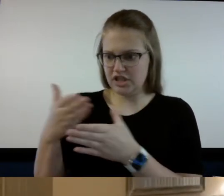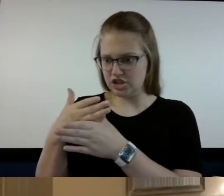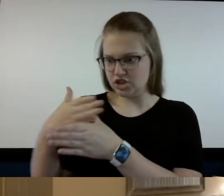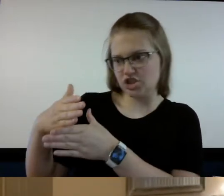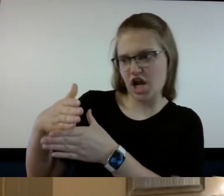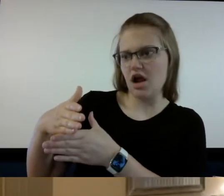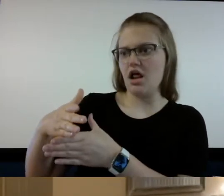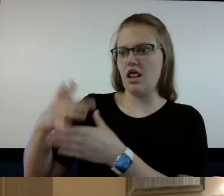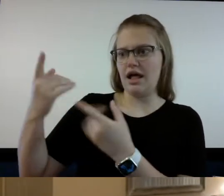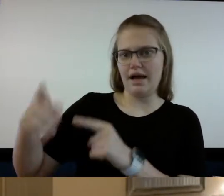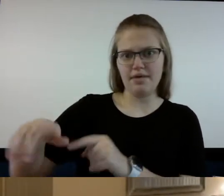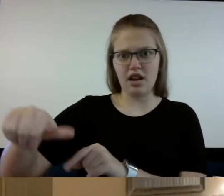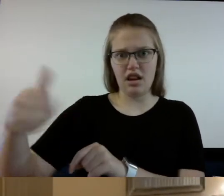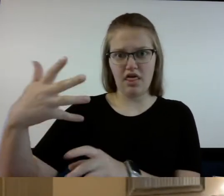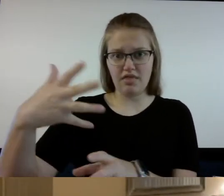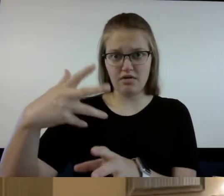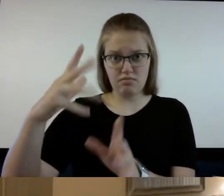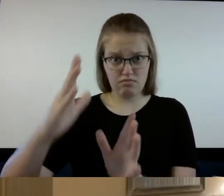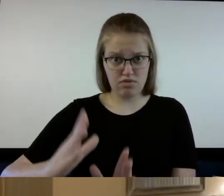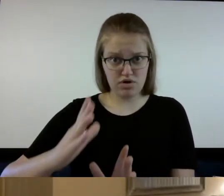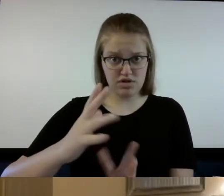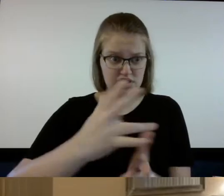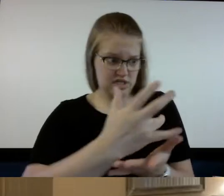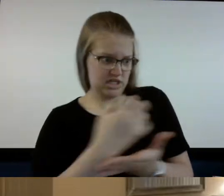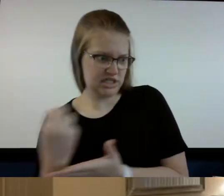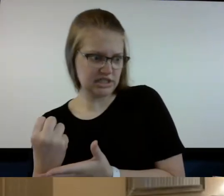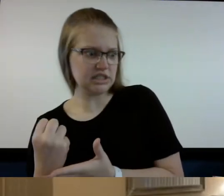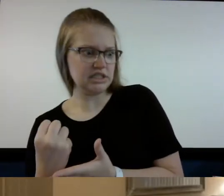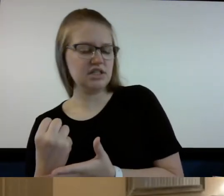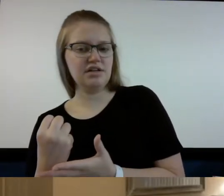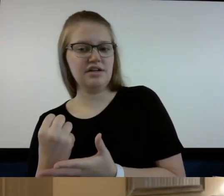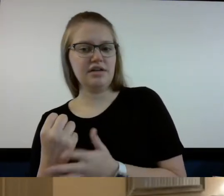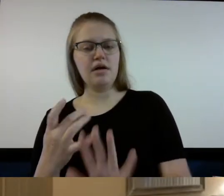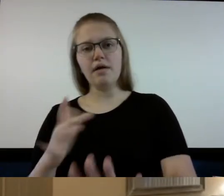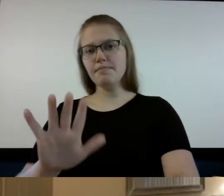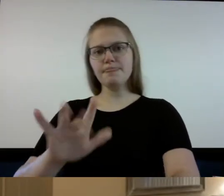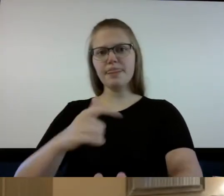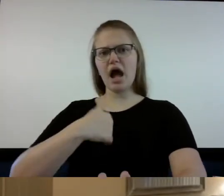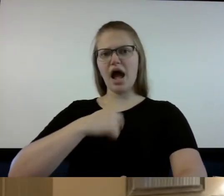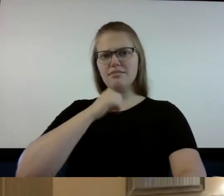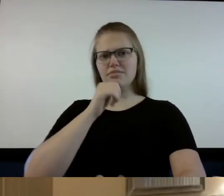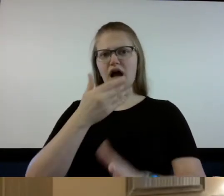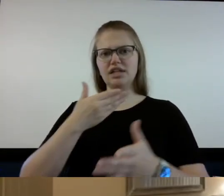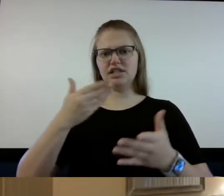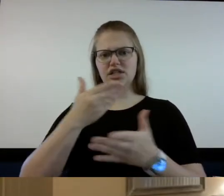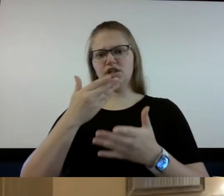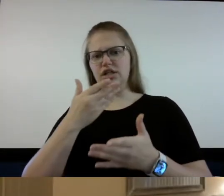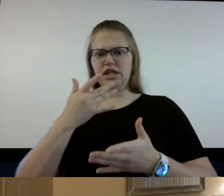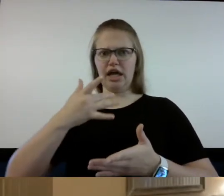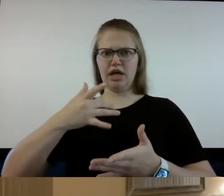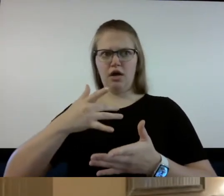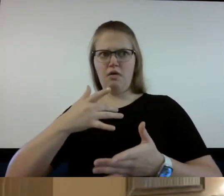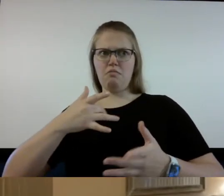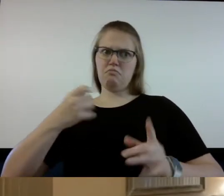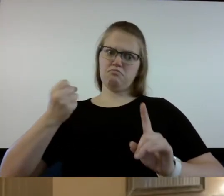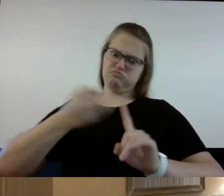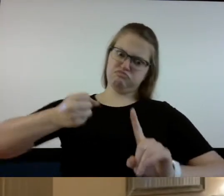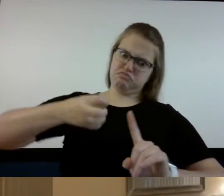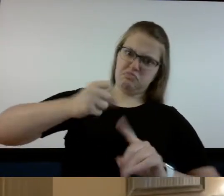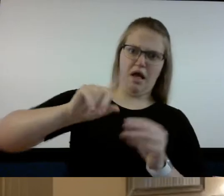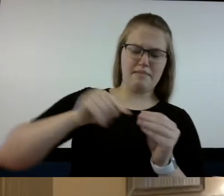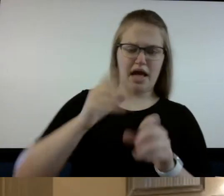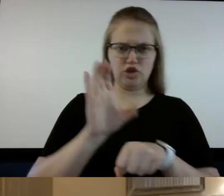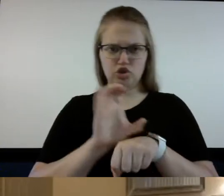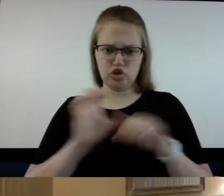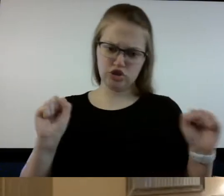somebody and I'm not I'm not here to take a platform on church gatherings and not I believe that I